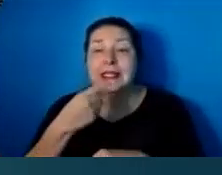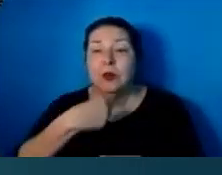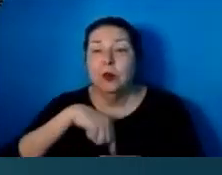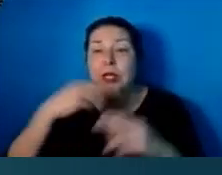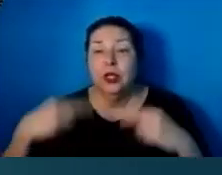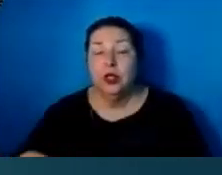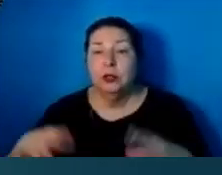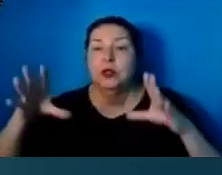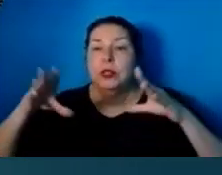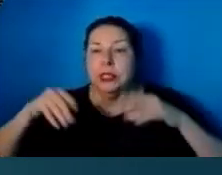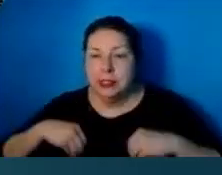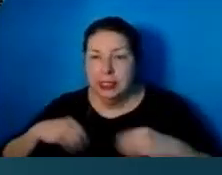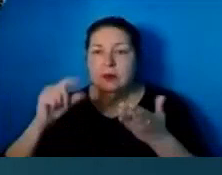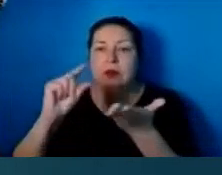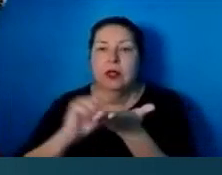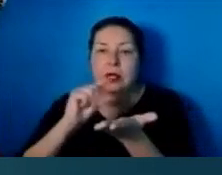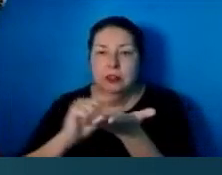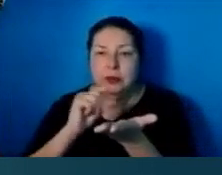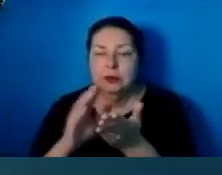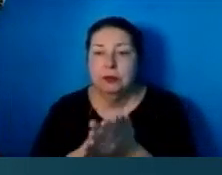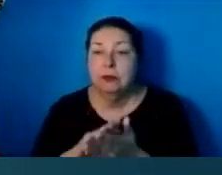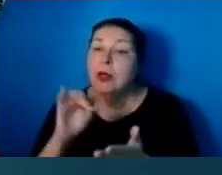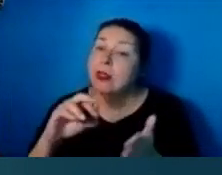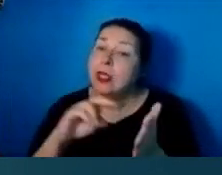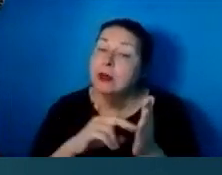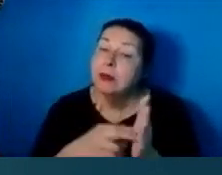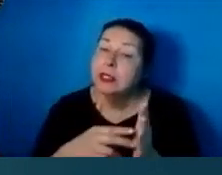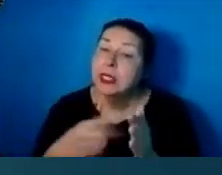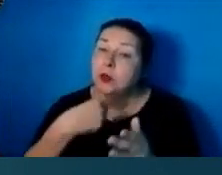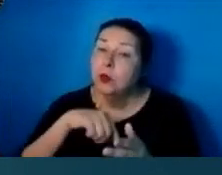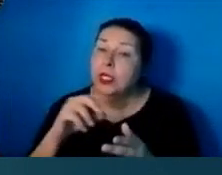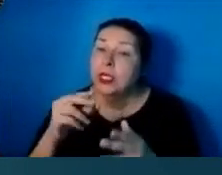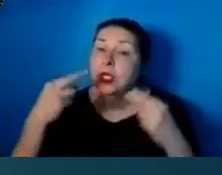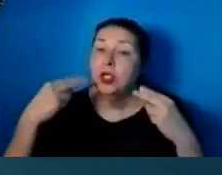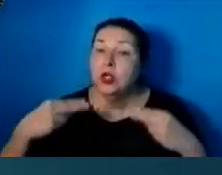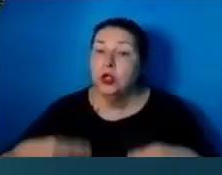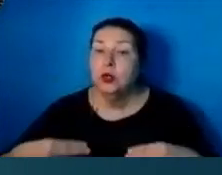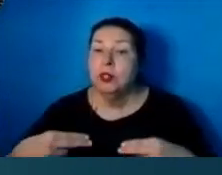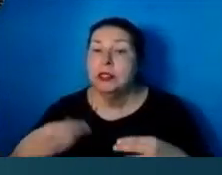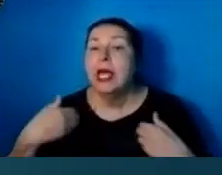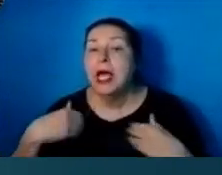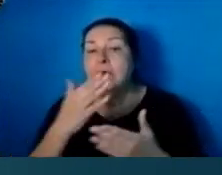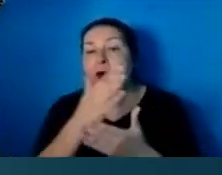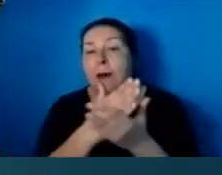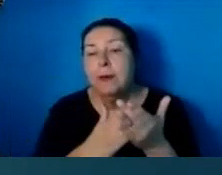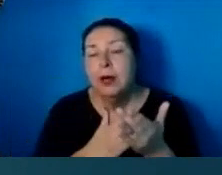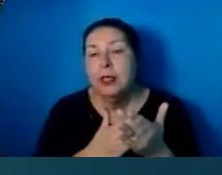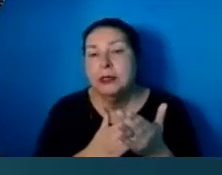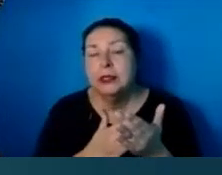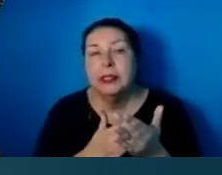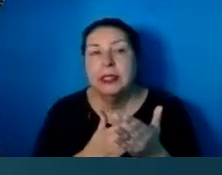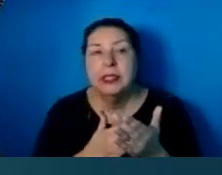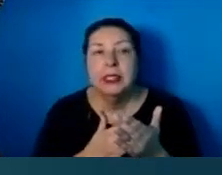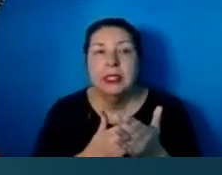the gospel. And that means that we humans have a part in that